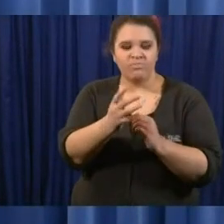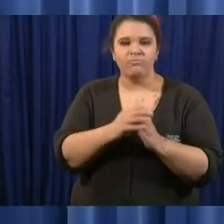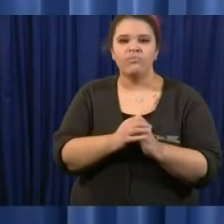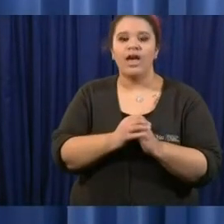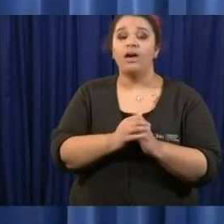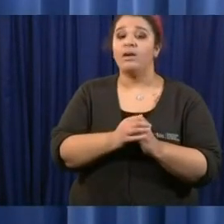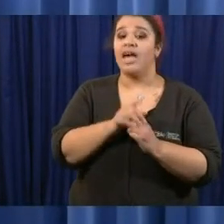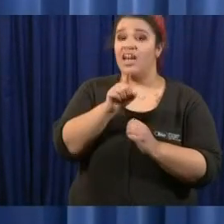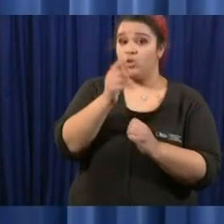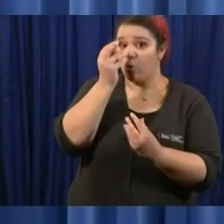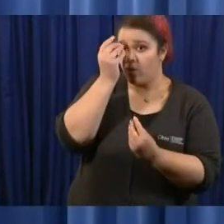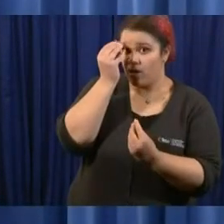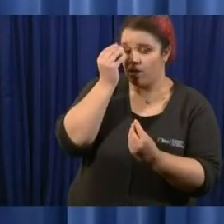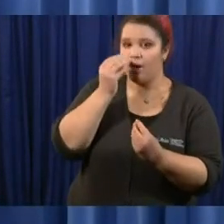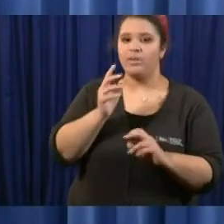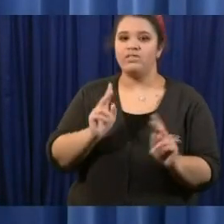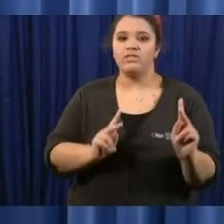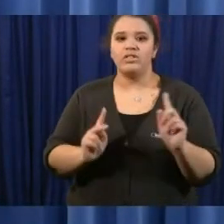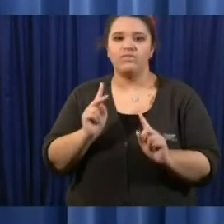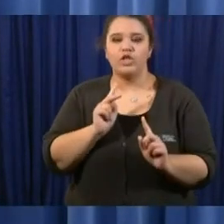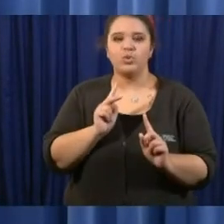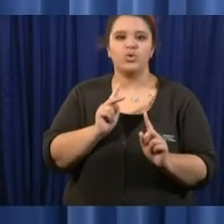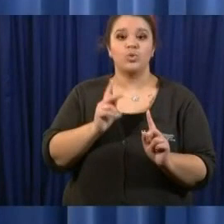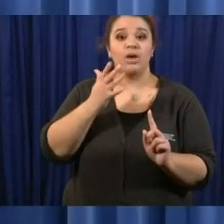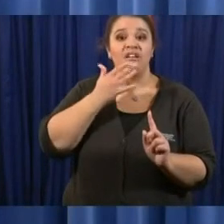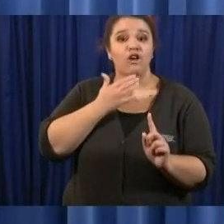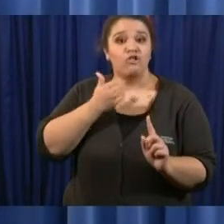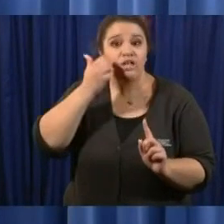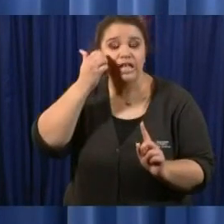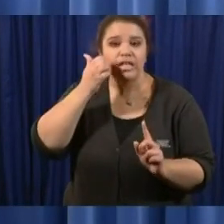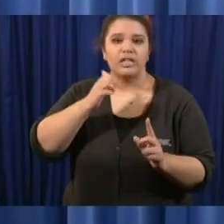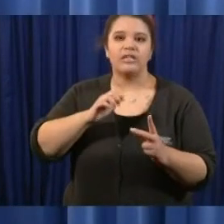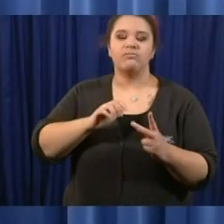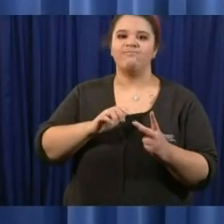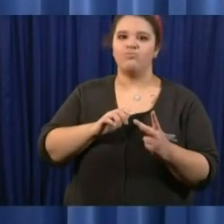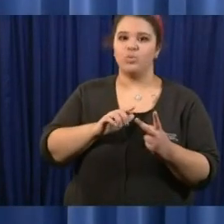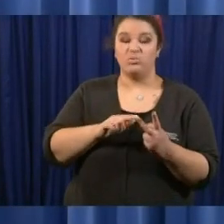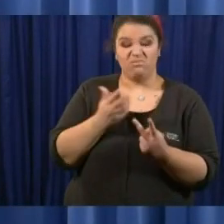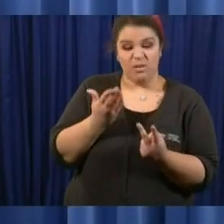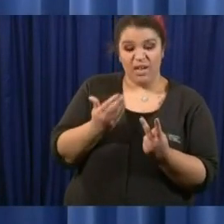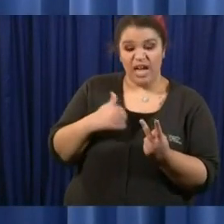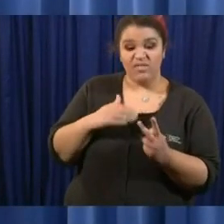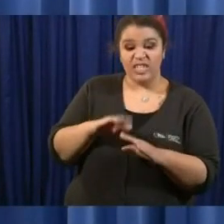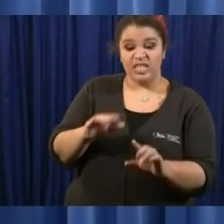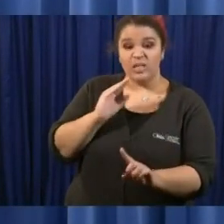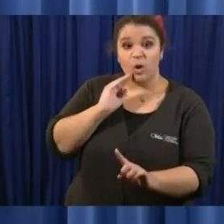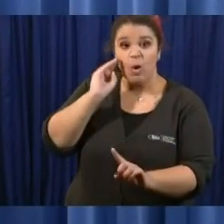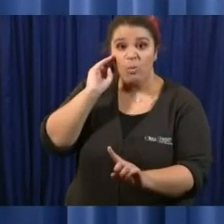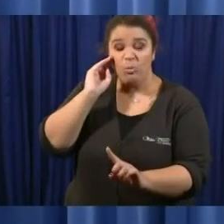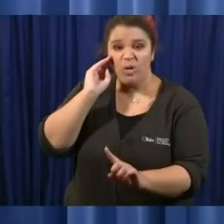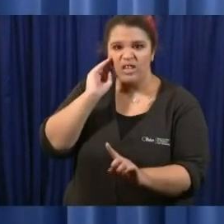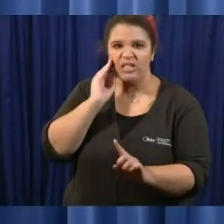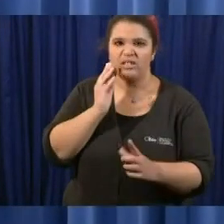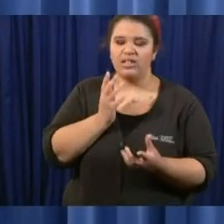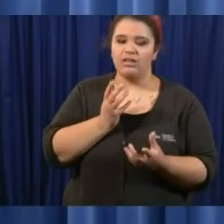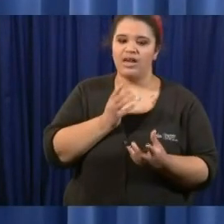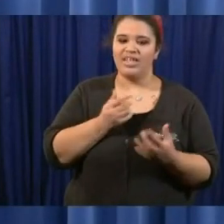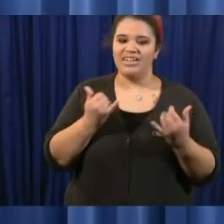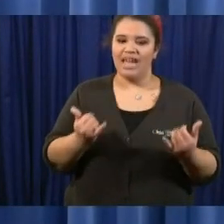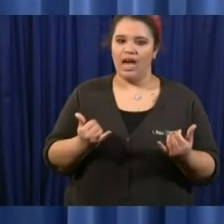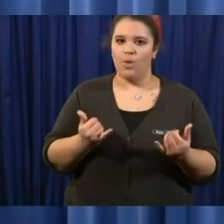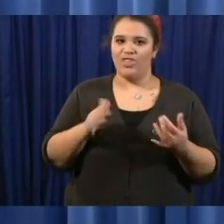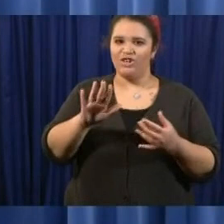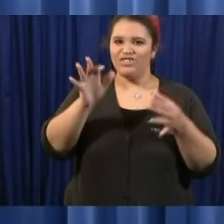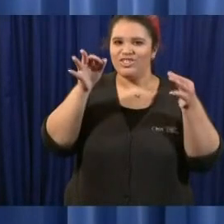elderly might have compromised health might have kids at home who are faced with the choice between going back to work or